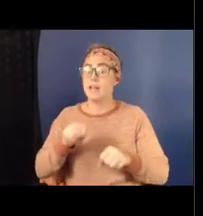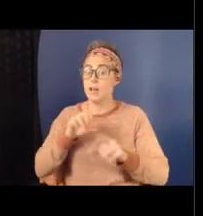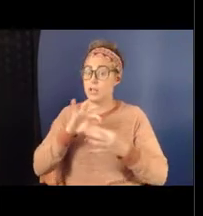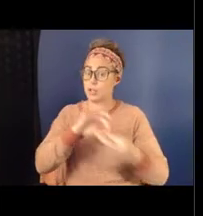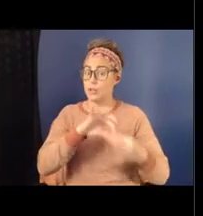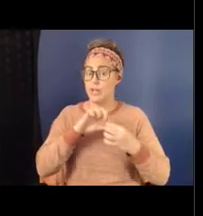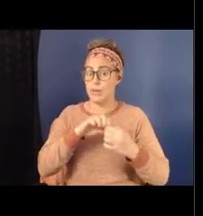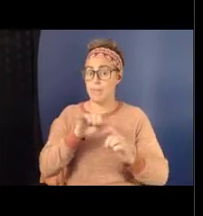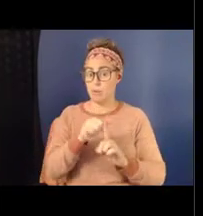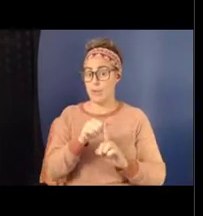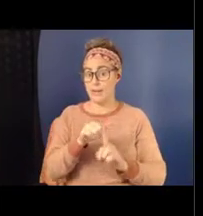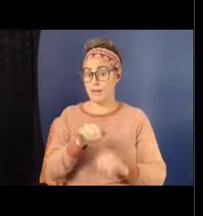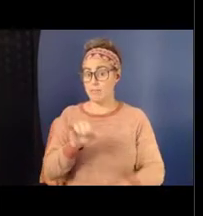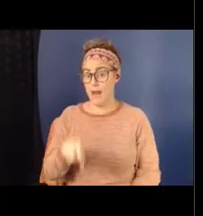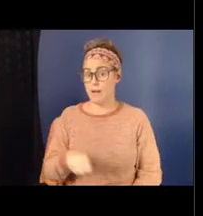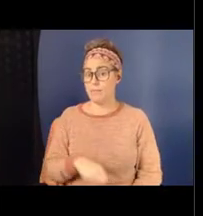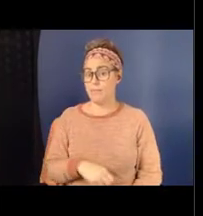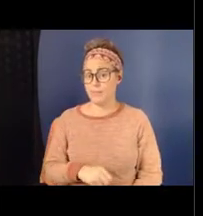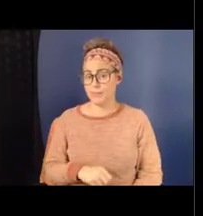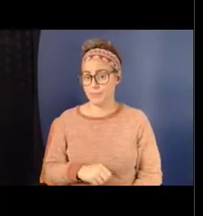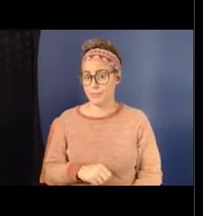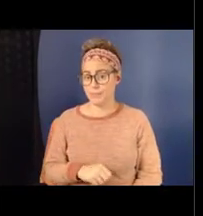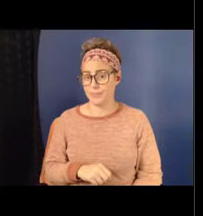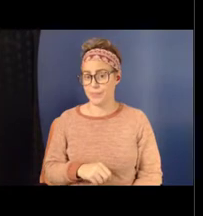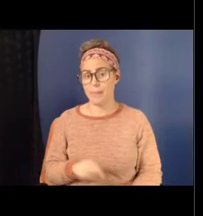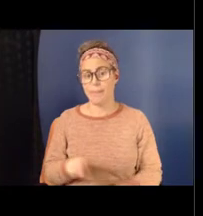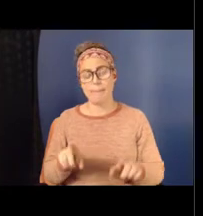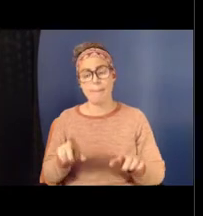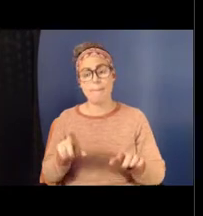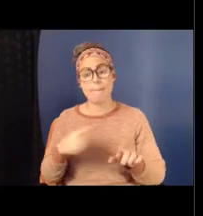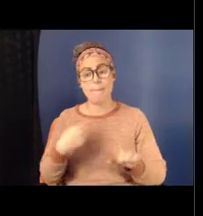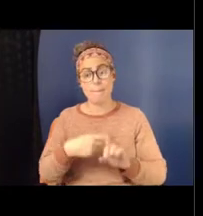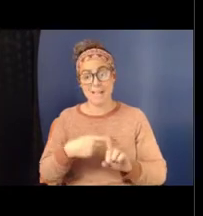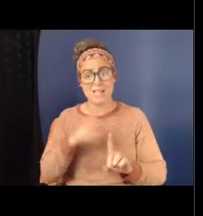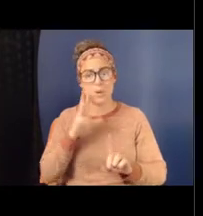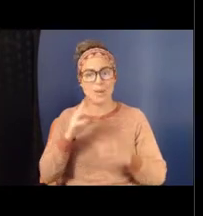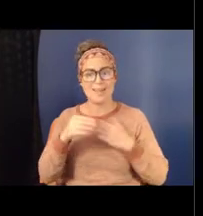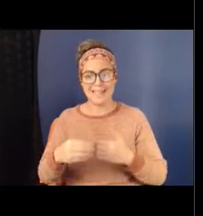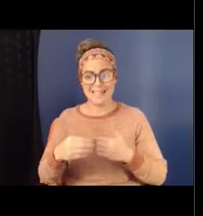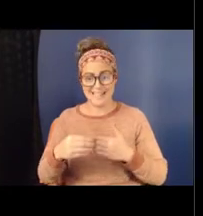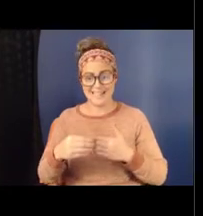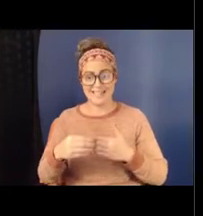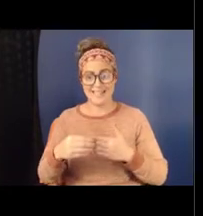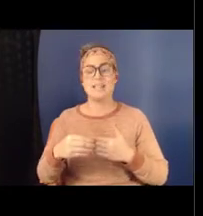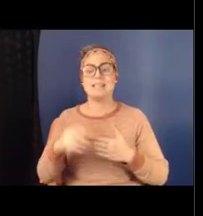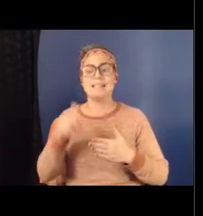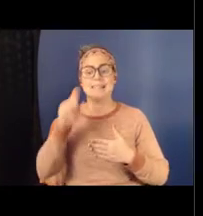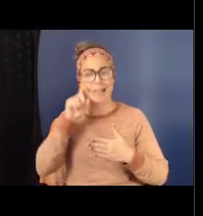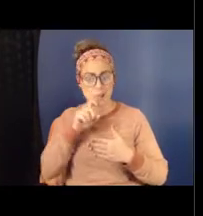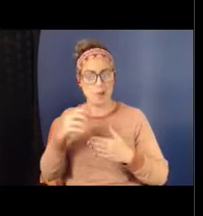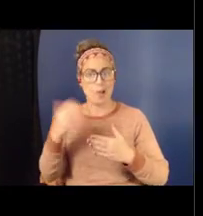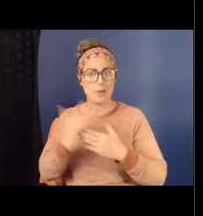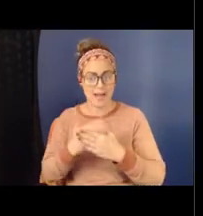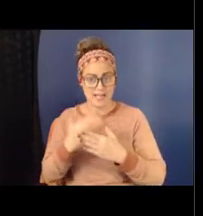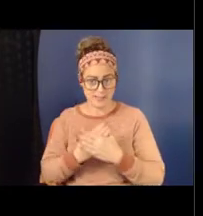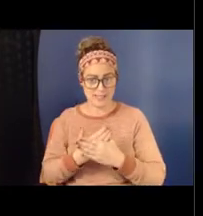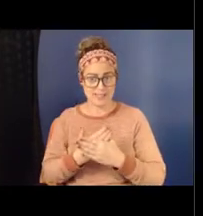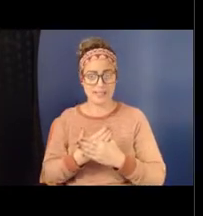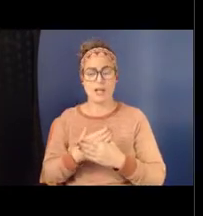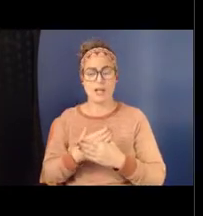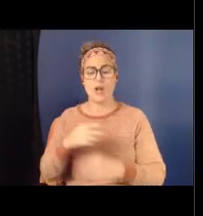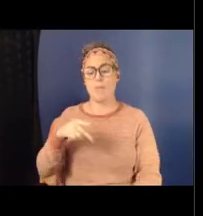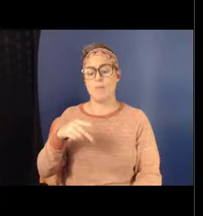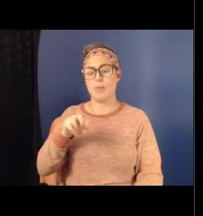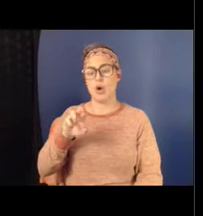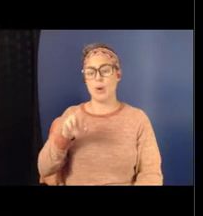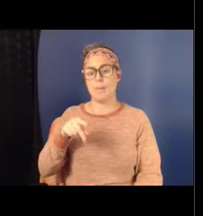to document this a little bit here. And that then leads to sexual harassment, perpetration, and sexual violence, more sexual